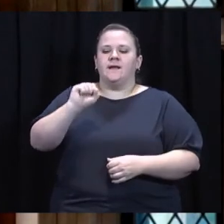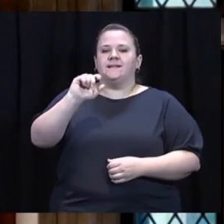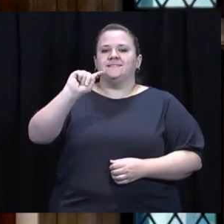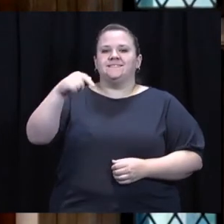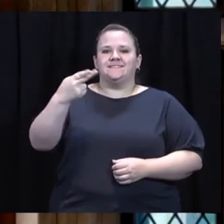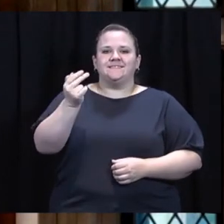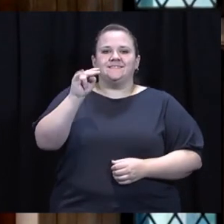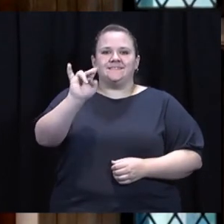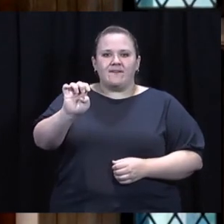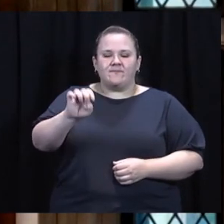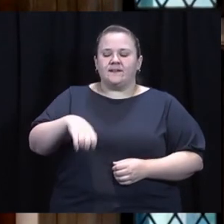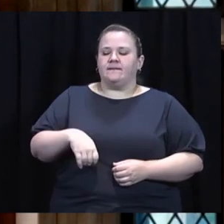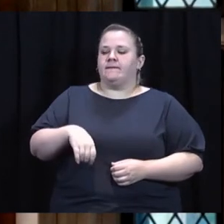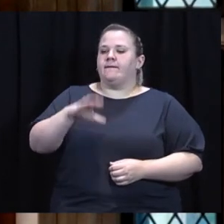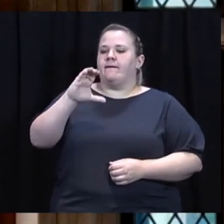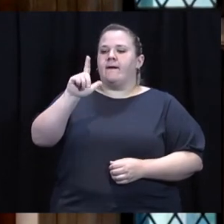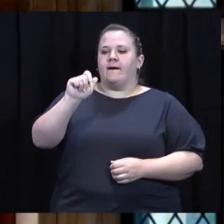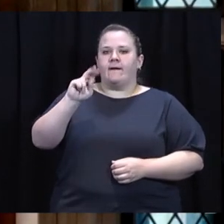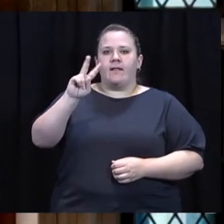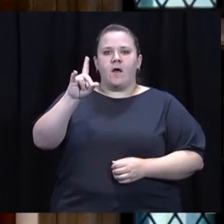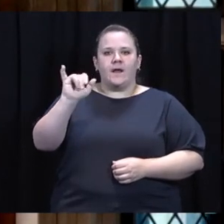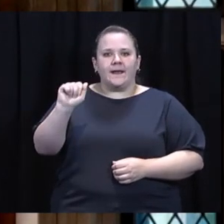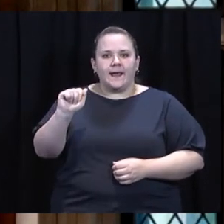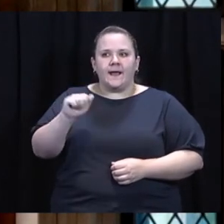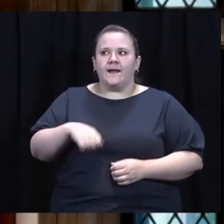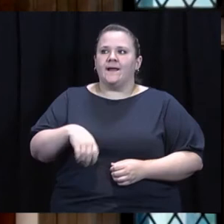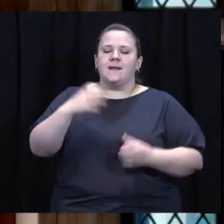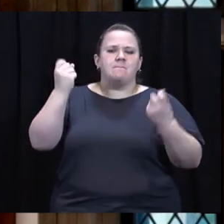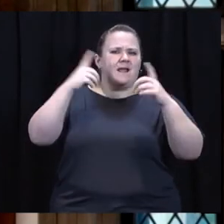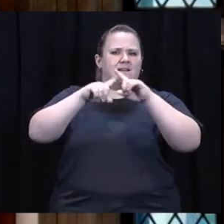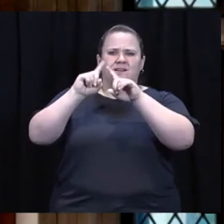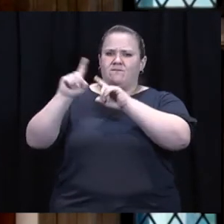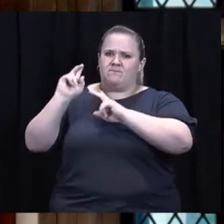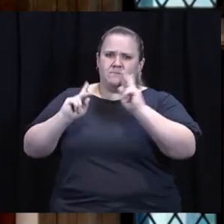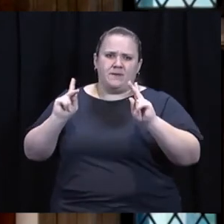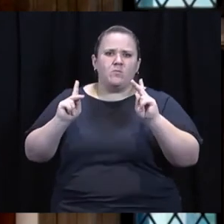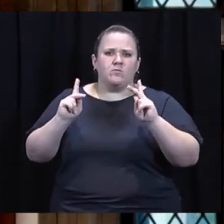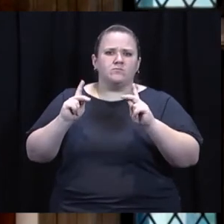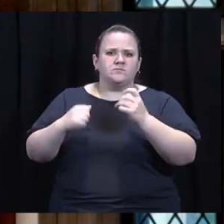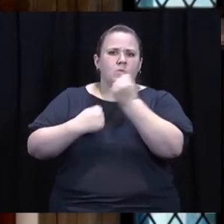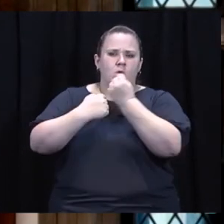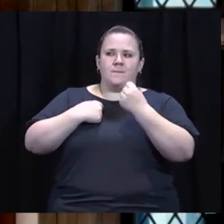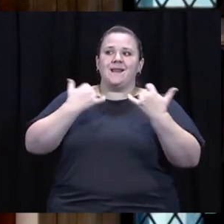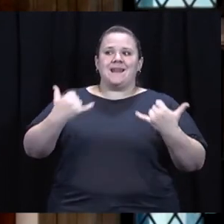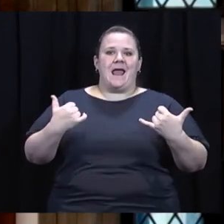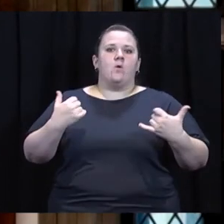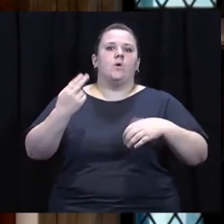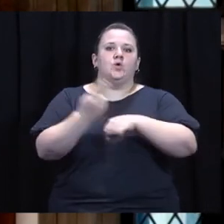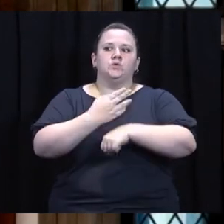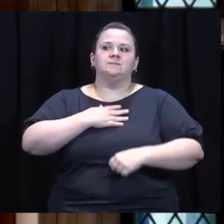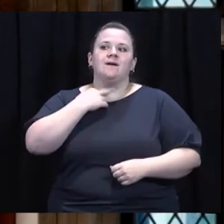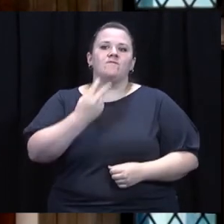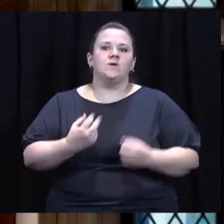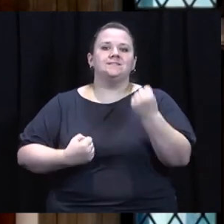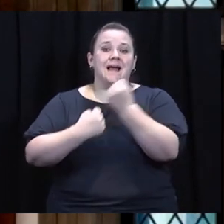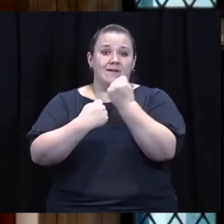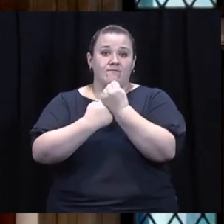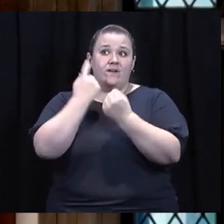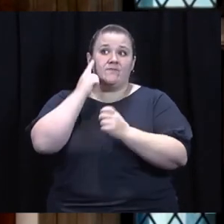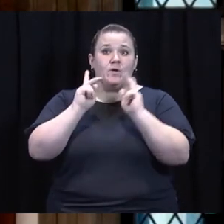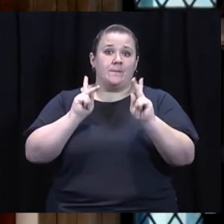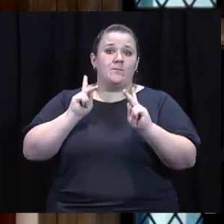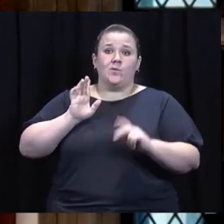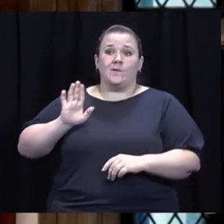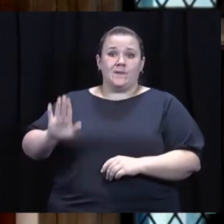Stephanie Scanlon, Claudia Lep Presser, Rachel Kiska Palmer, and many others, I'm proud to use my voice to